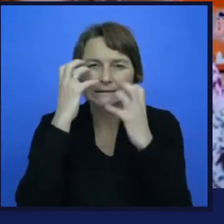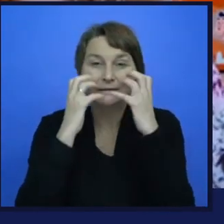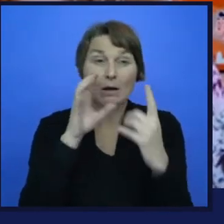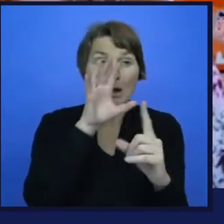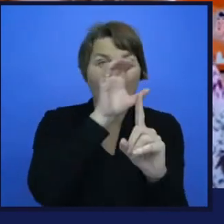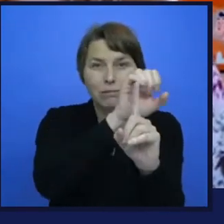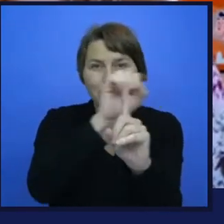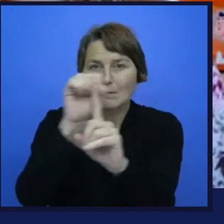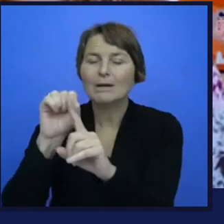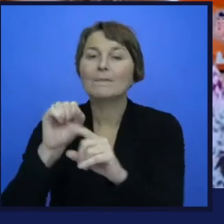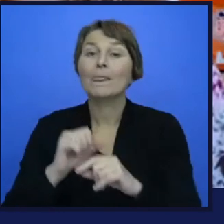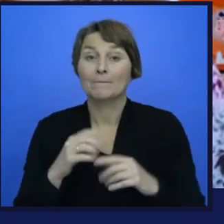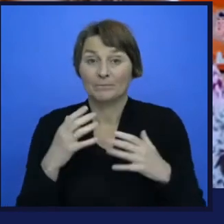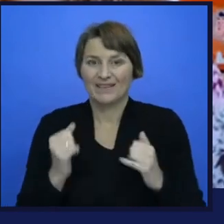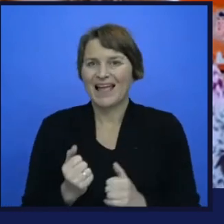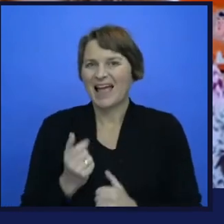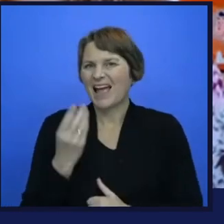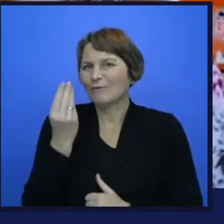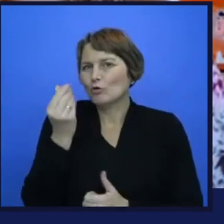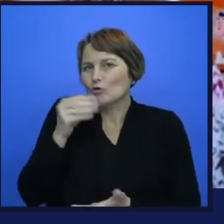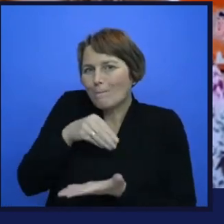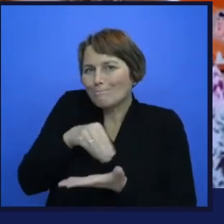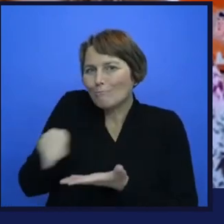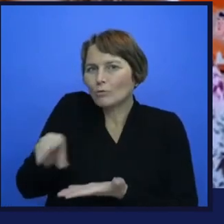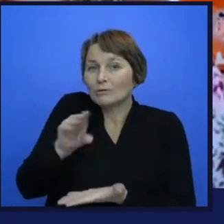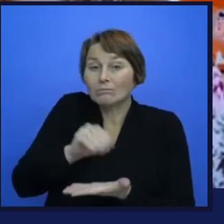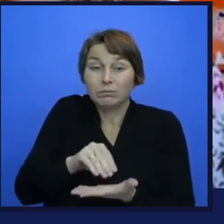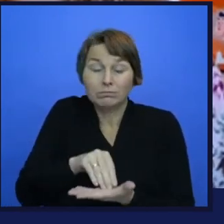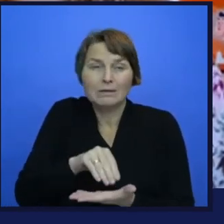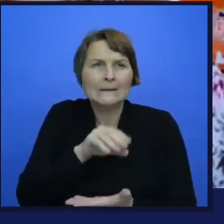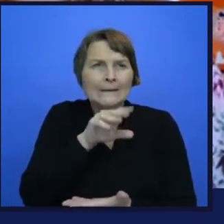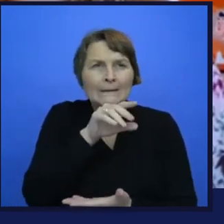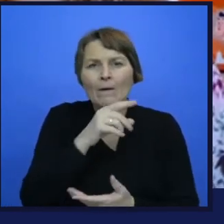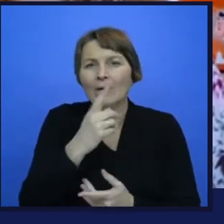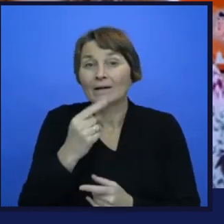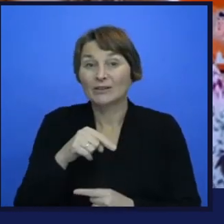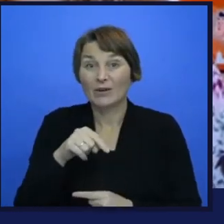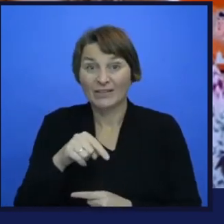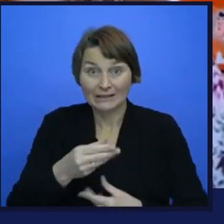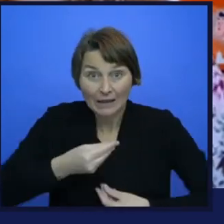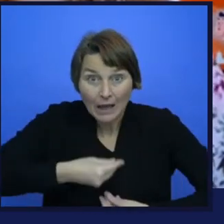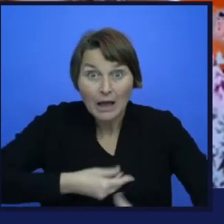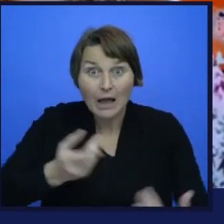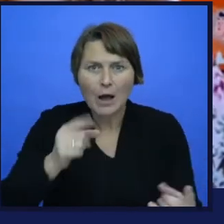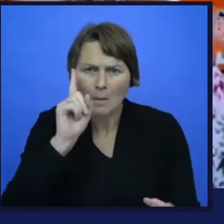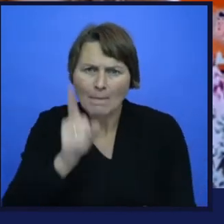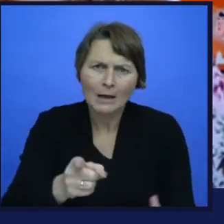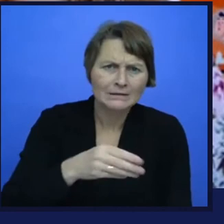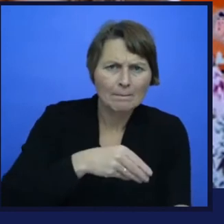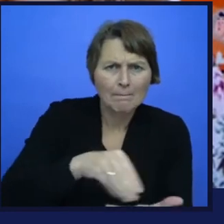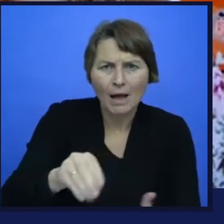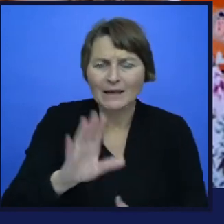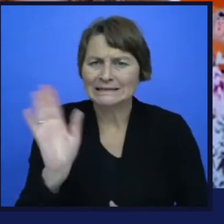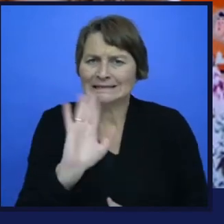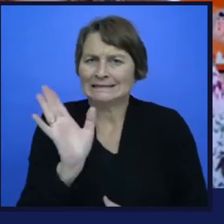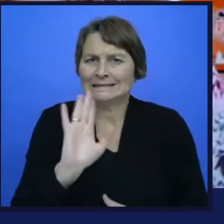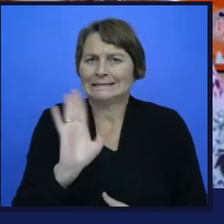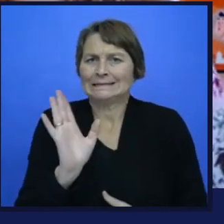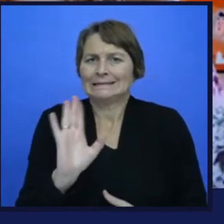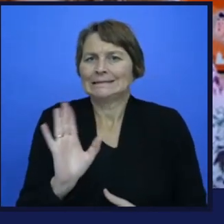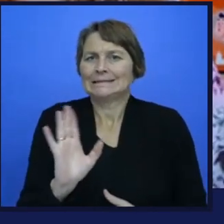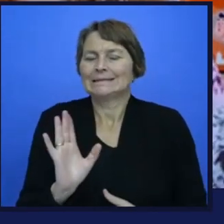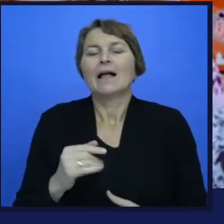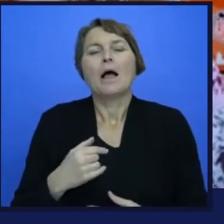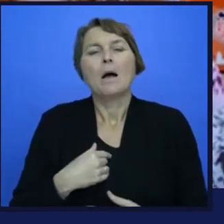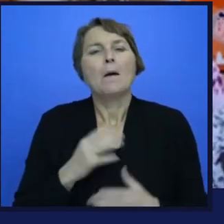commercial application that I'm not going to go into it, over recommending some product to know to address this concern. And